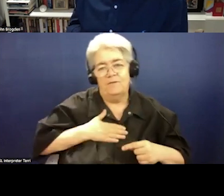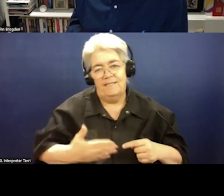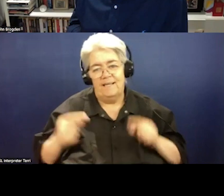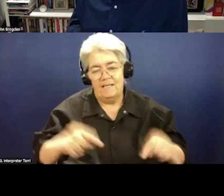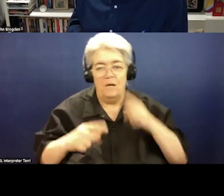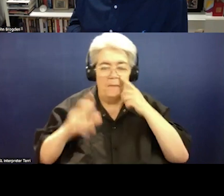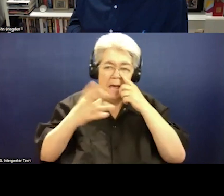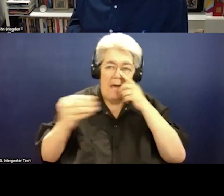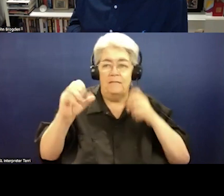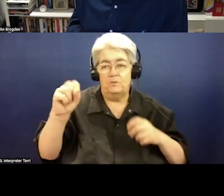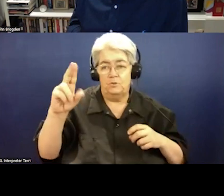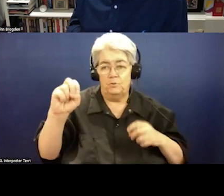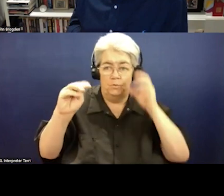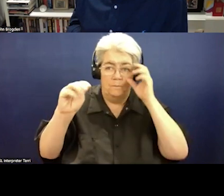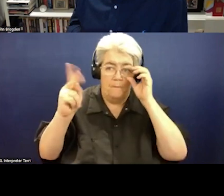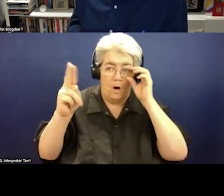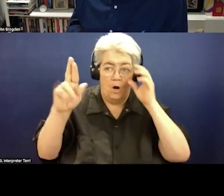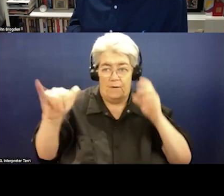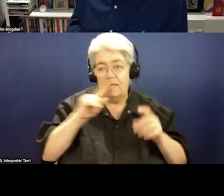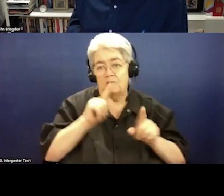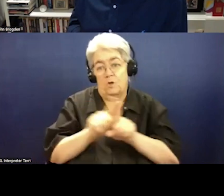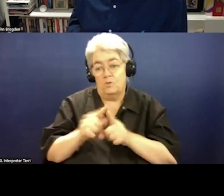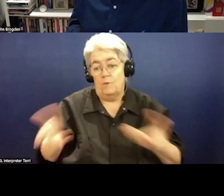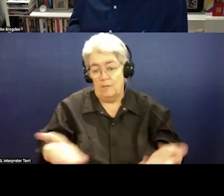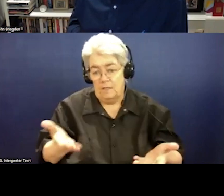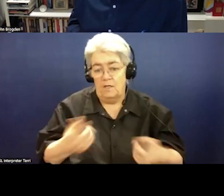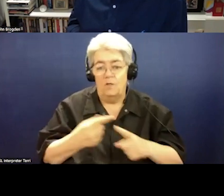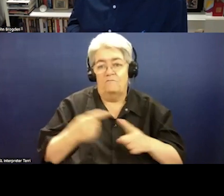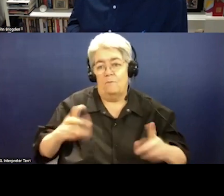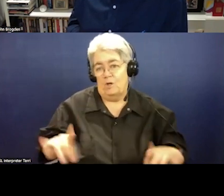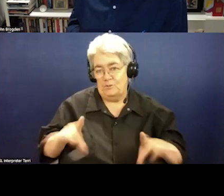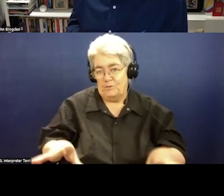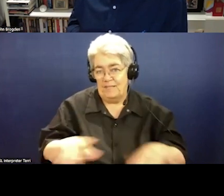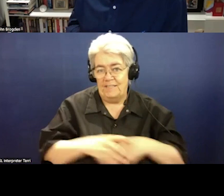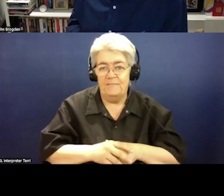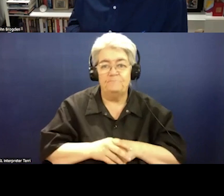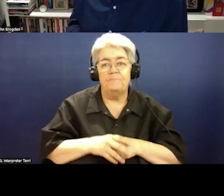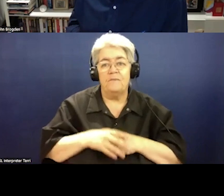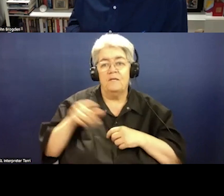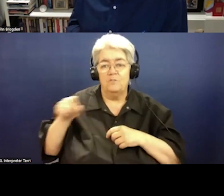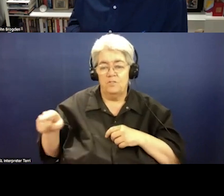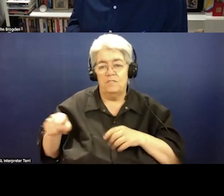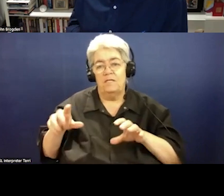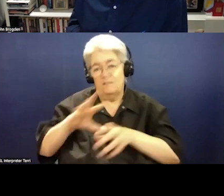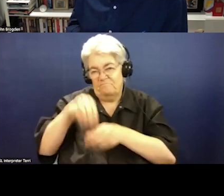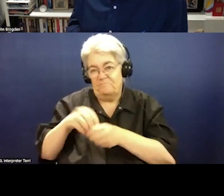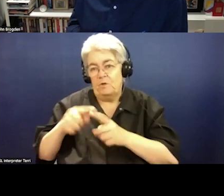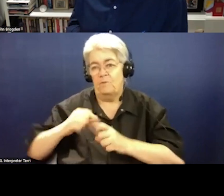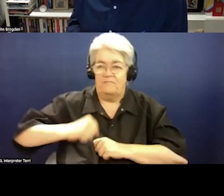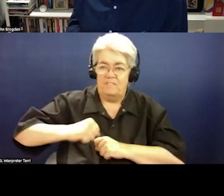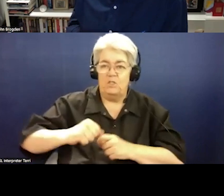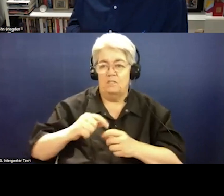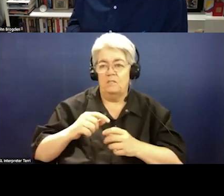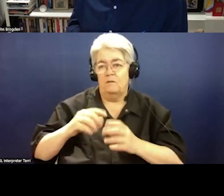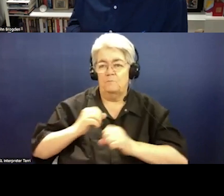Murray, who's on the session as well from Australia, who ran Suicide Prevention Australia for many, many years